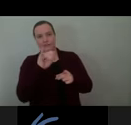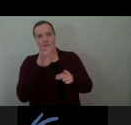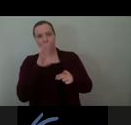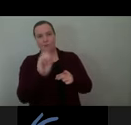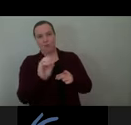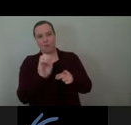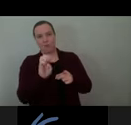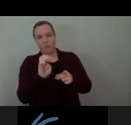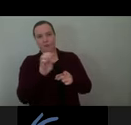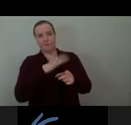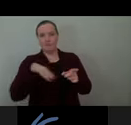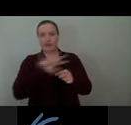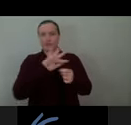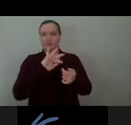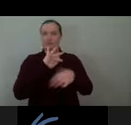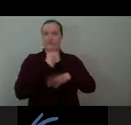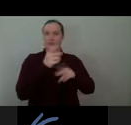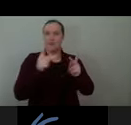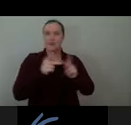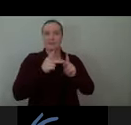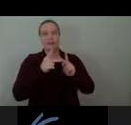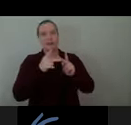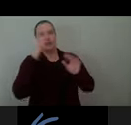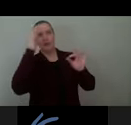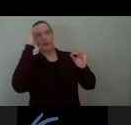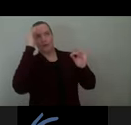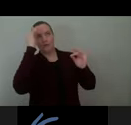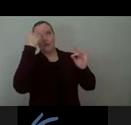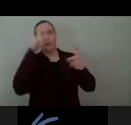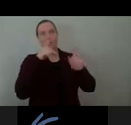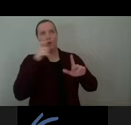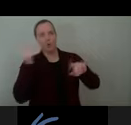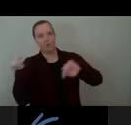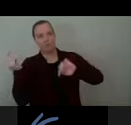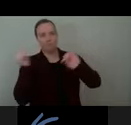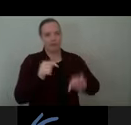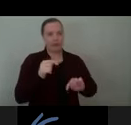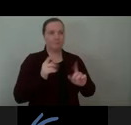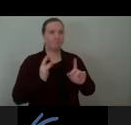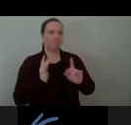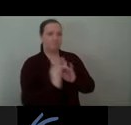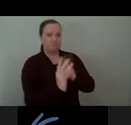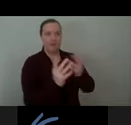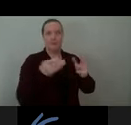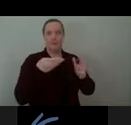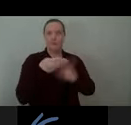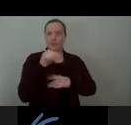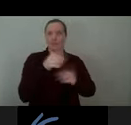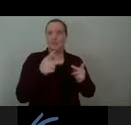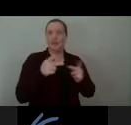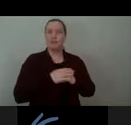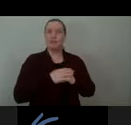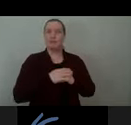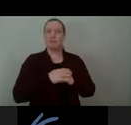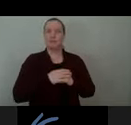through this busy place, particularly at grade level. Generally, we wanted to keep a few items on top of mind. The fact that the Gardner